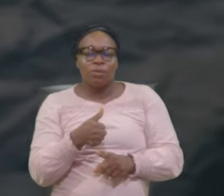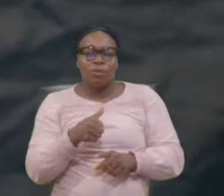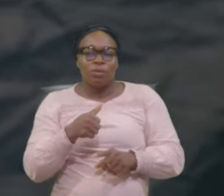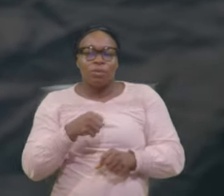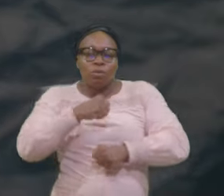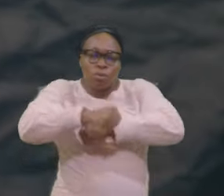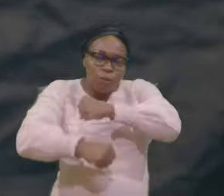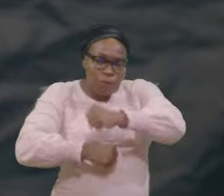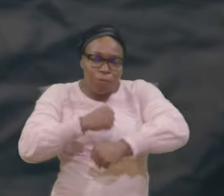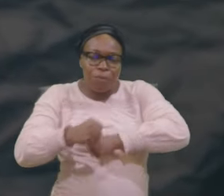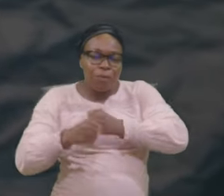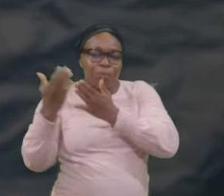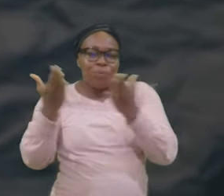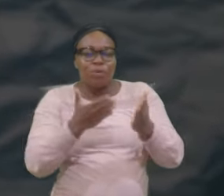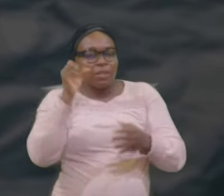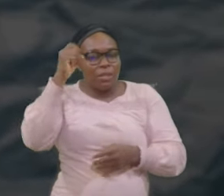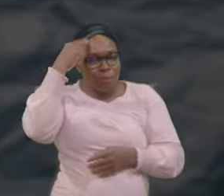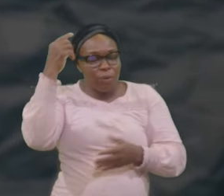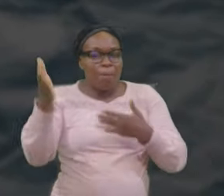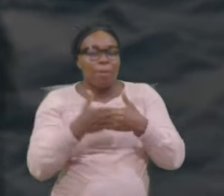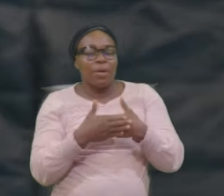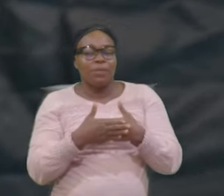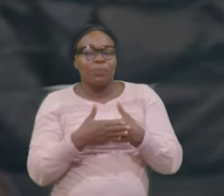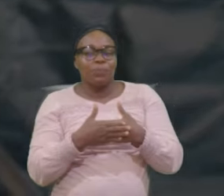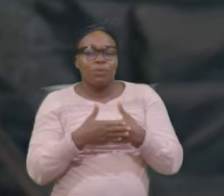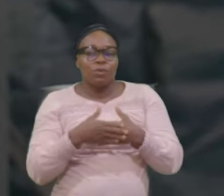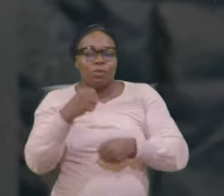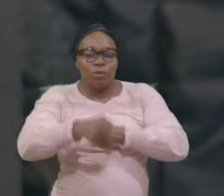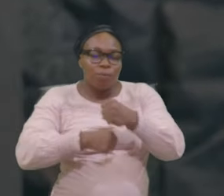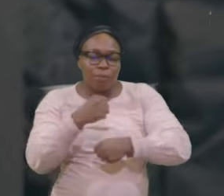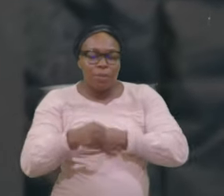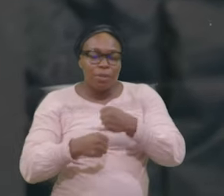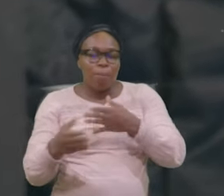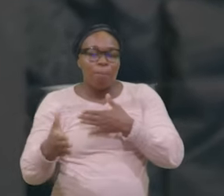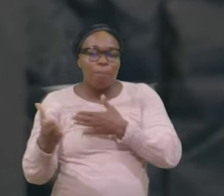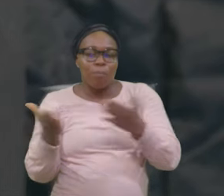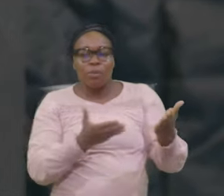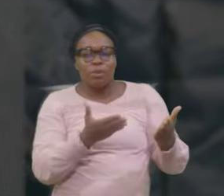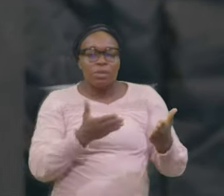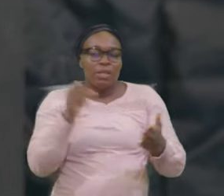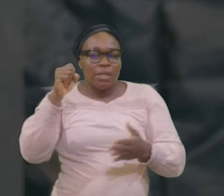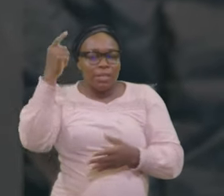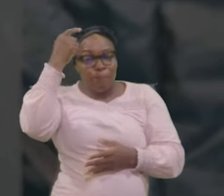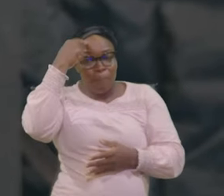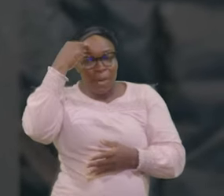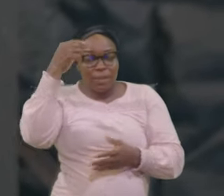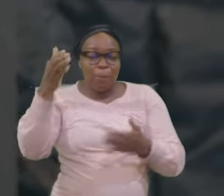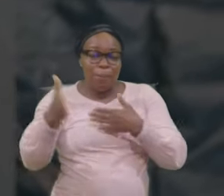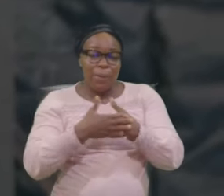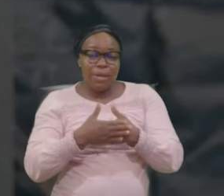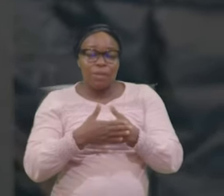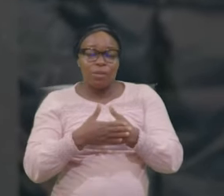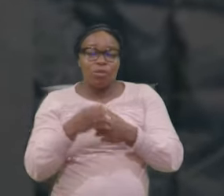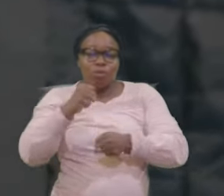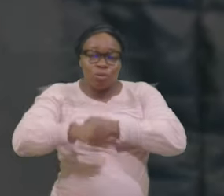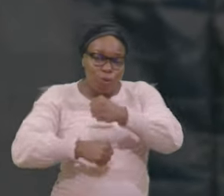His brain Back Suffering Brought His mind Back Suffering